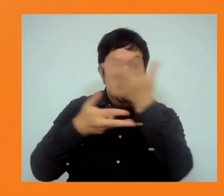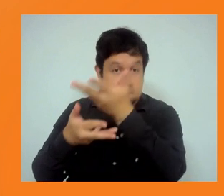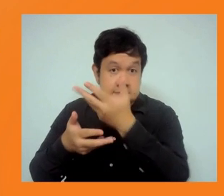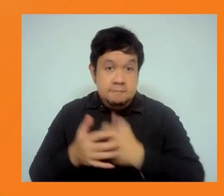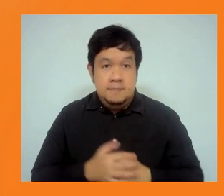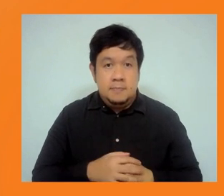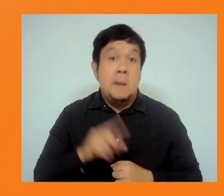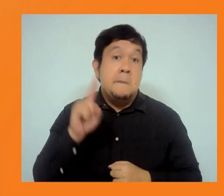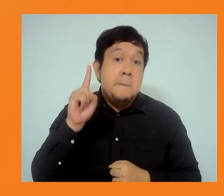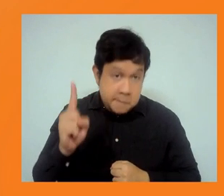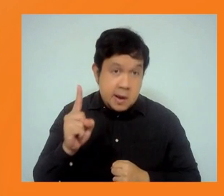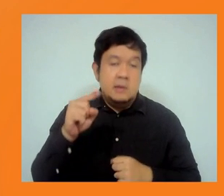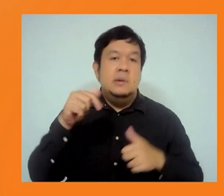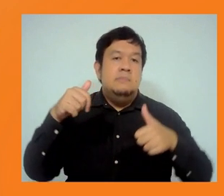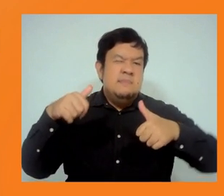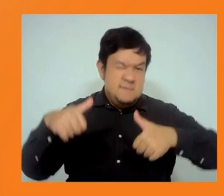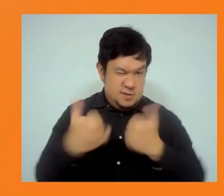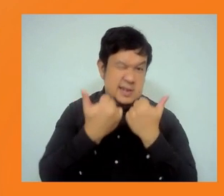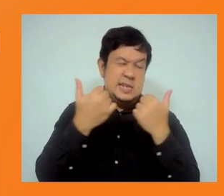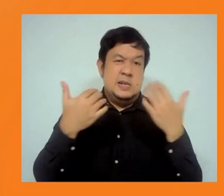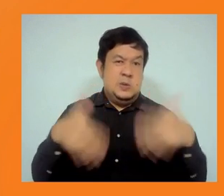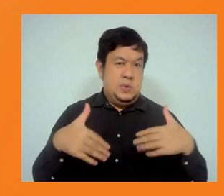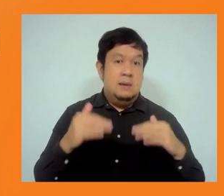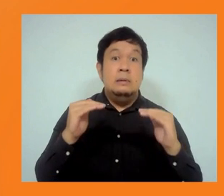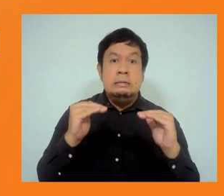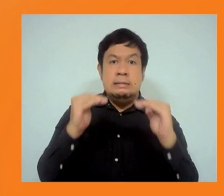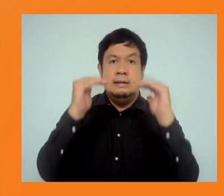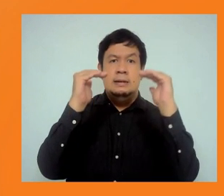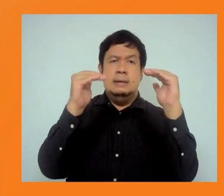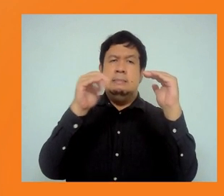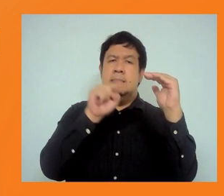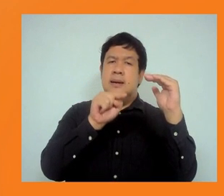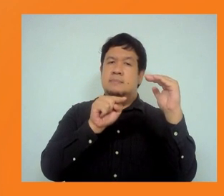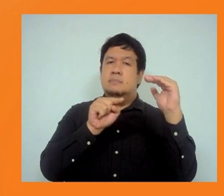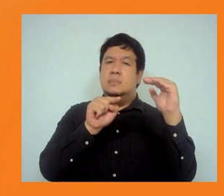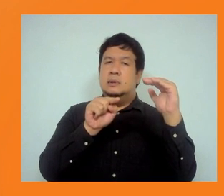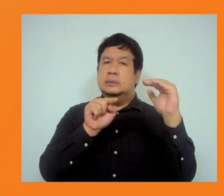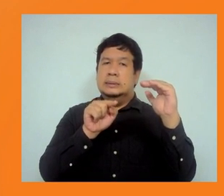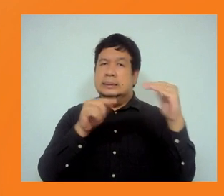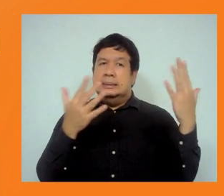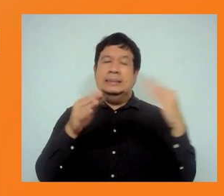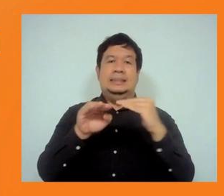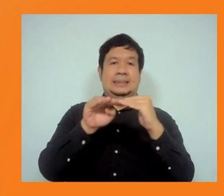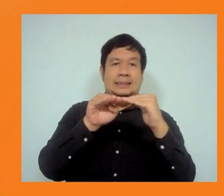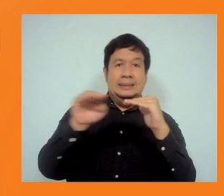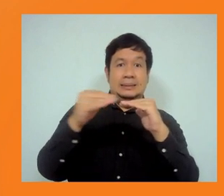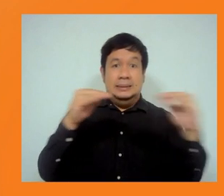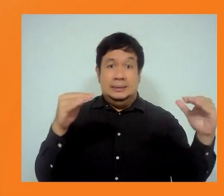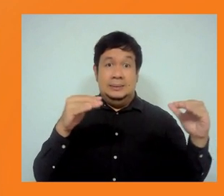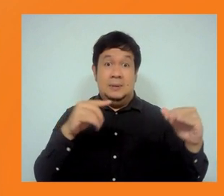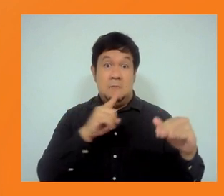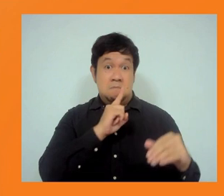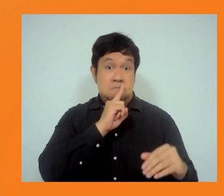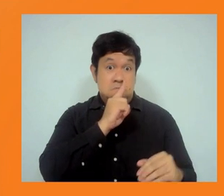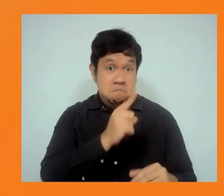with higher standards. So how can we work effectively in that context? What can we do to help build